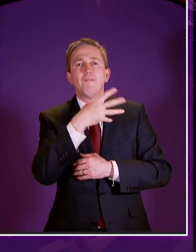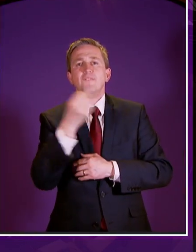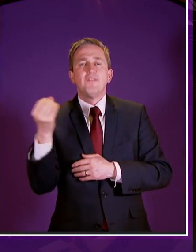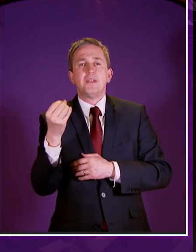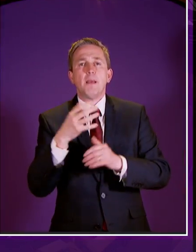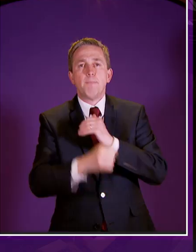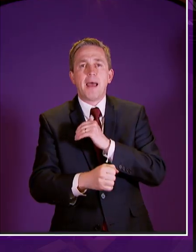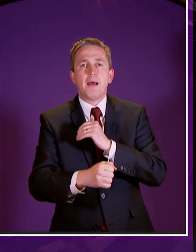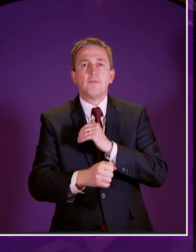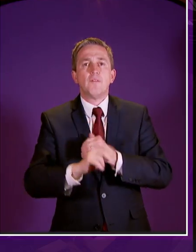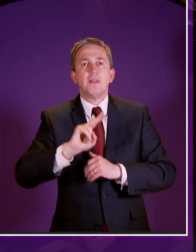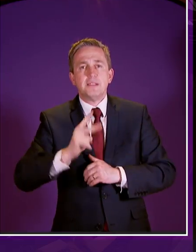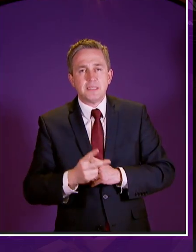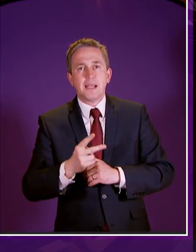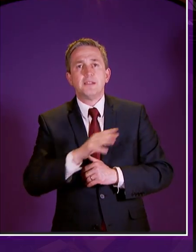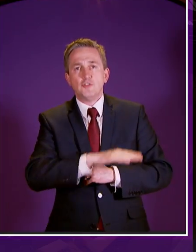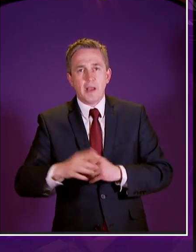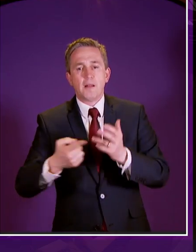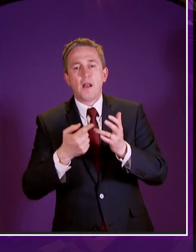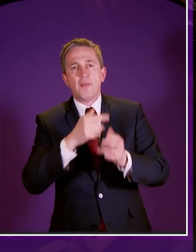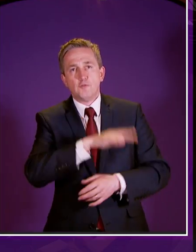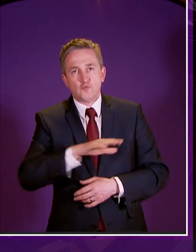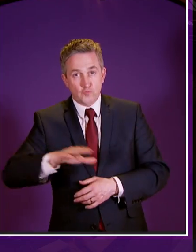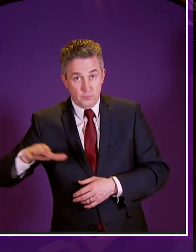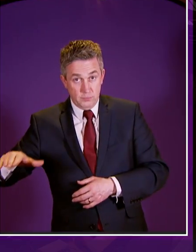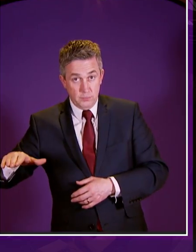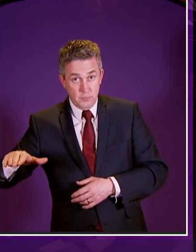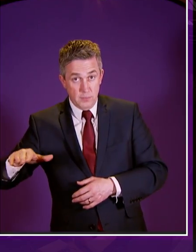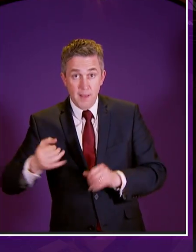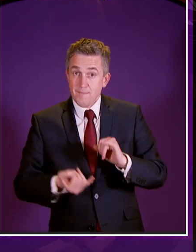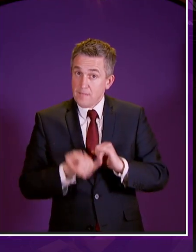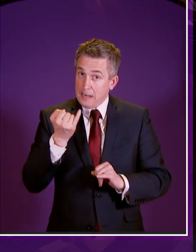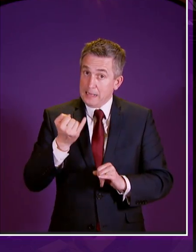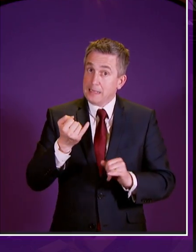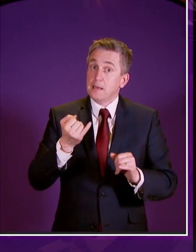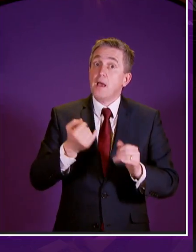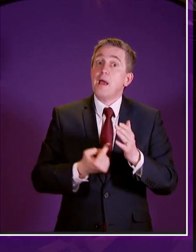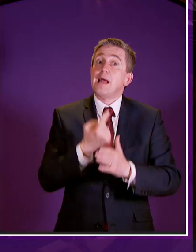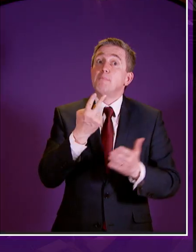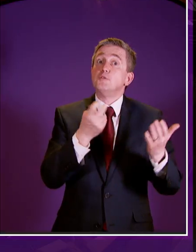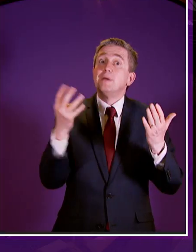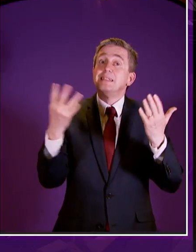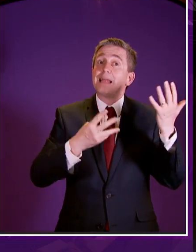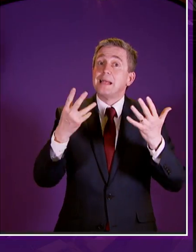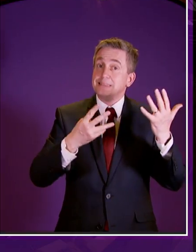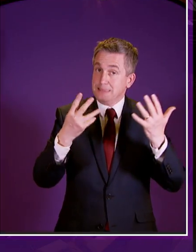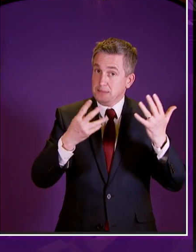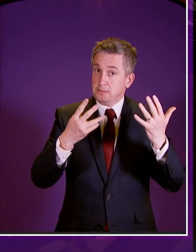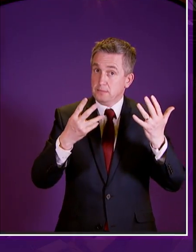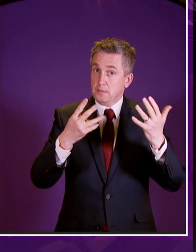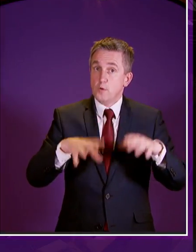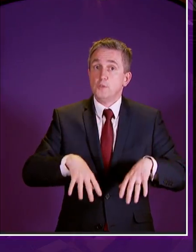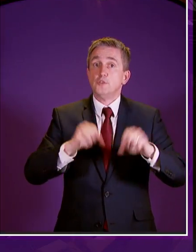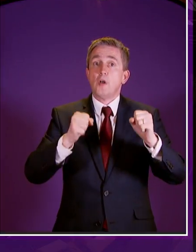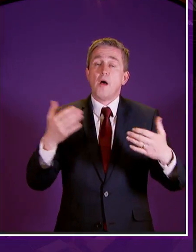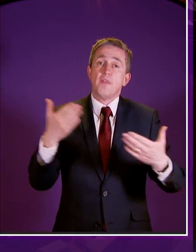for the second and all subsequent children and finally and i'm still in 2019 we will also see the